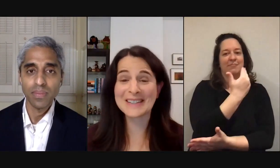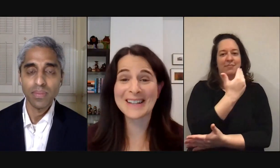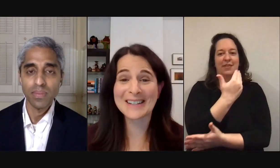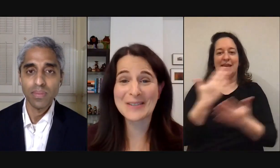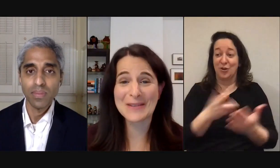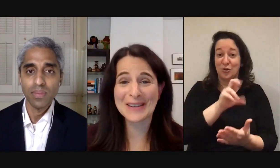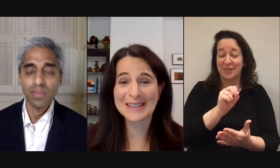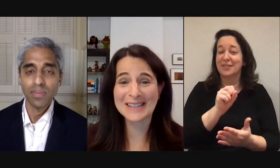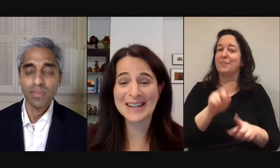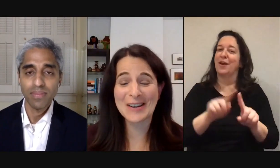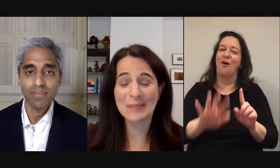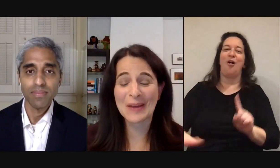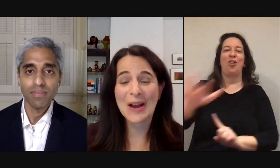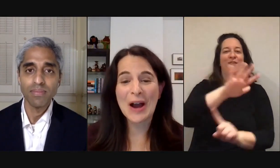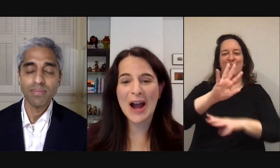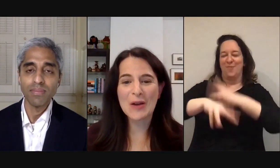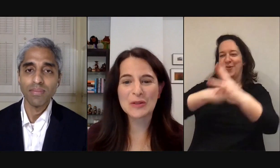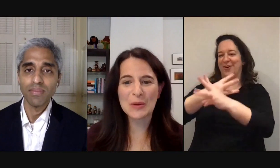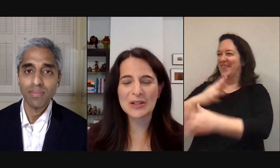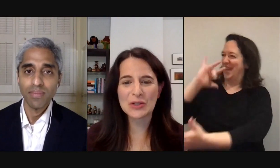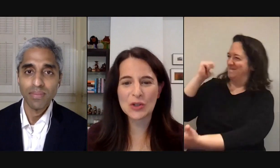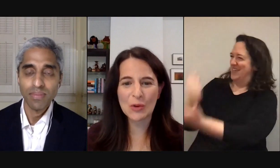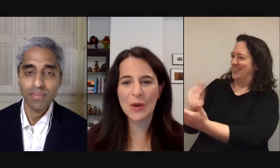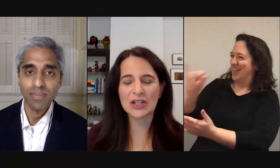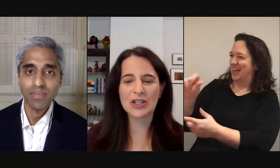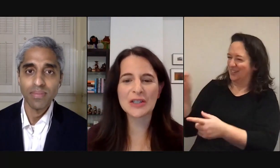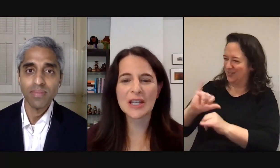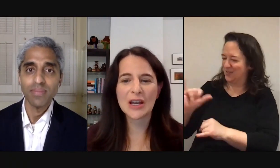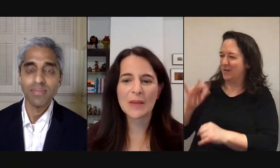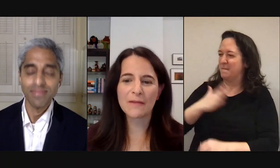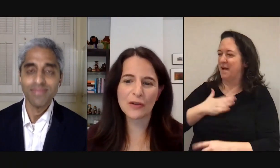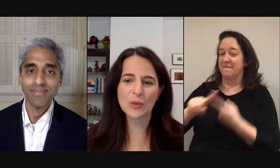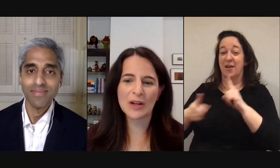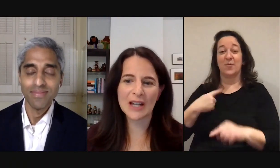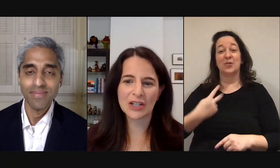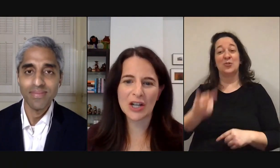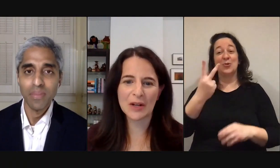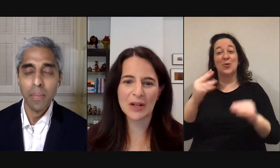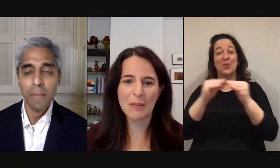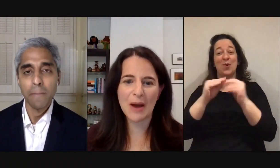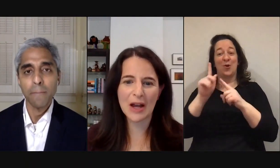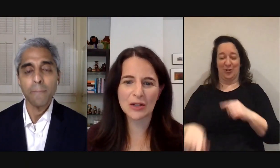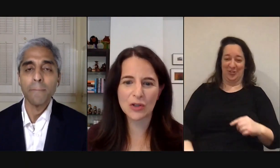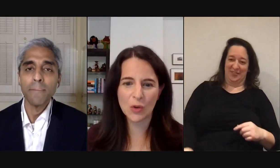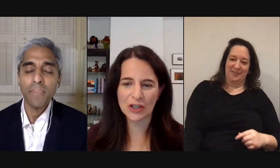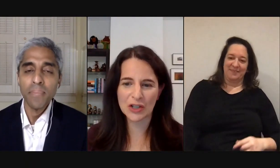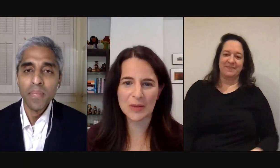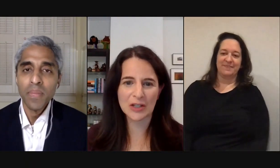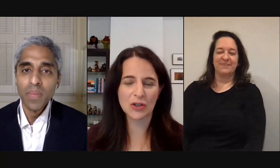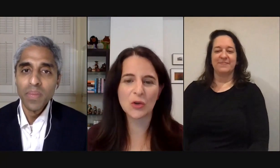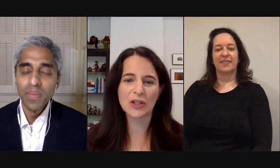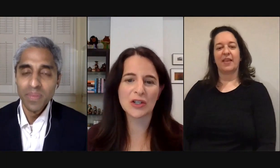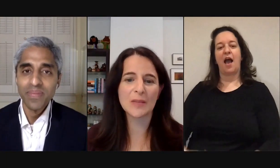amen to that too my friend um i so we're going to do two more questions the first one is actually i'm going to combine two